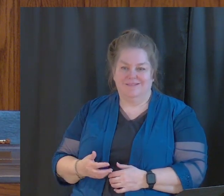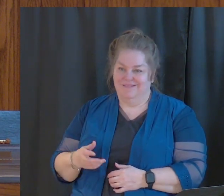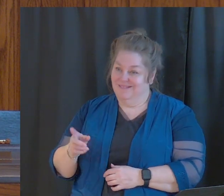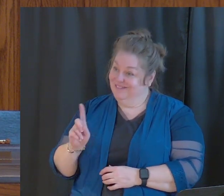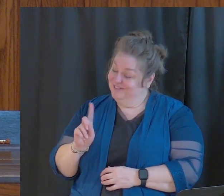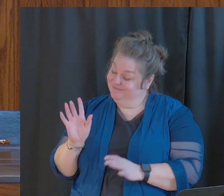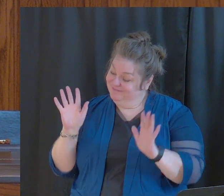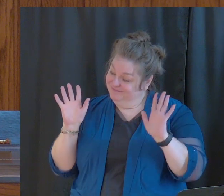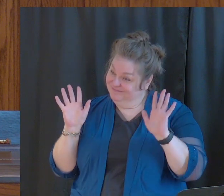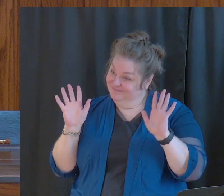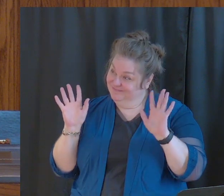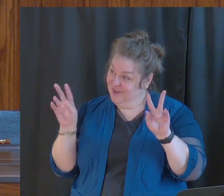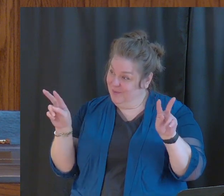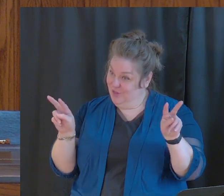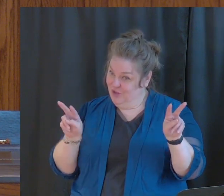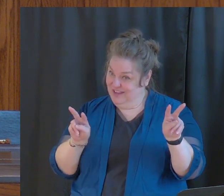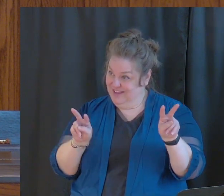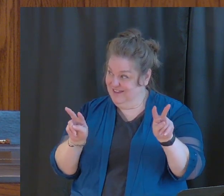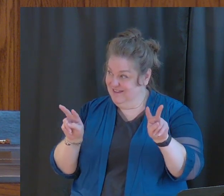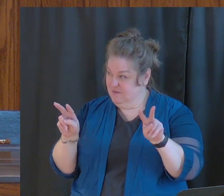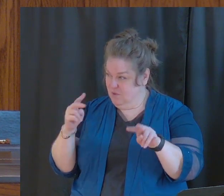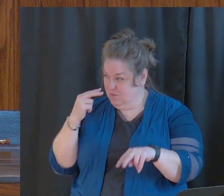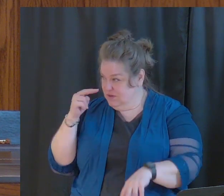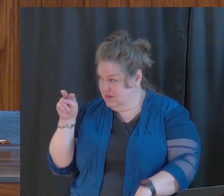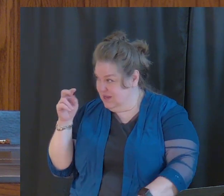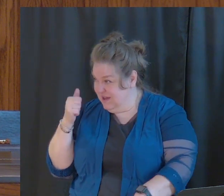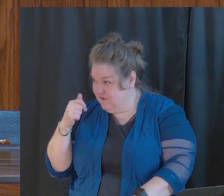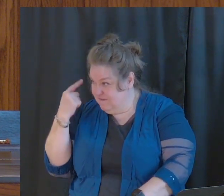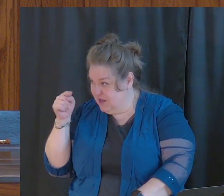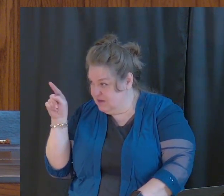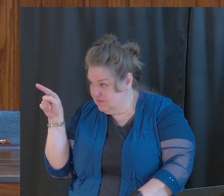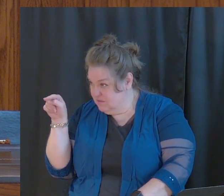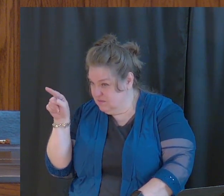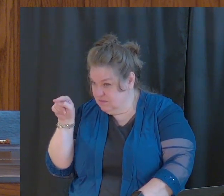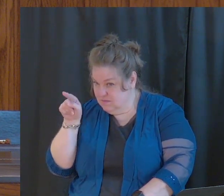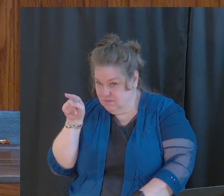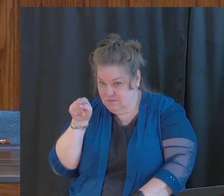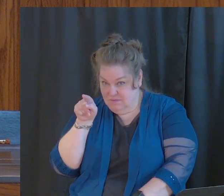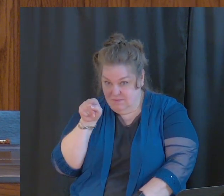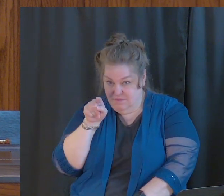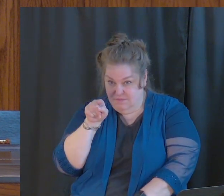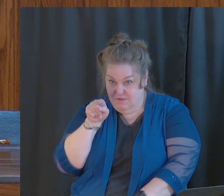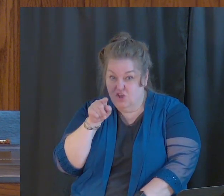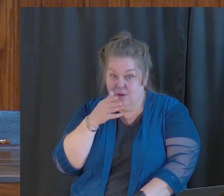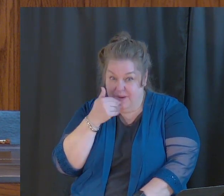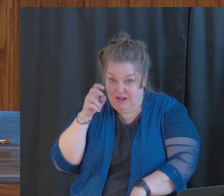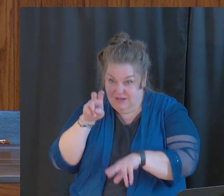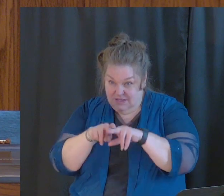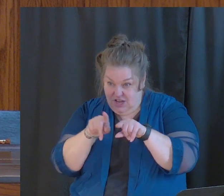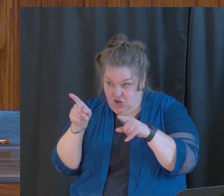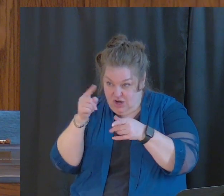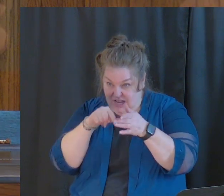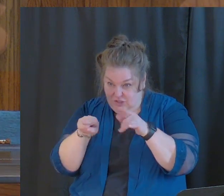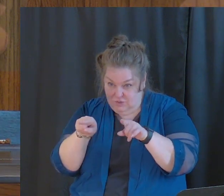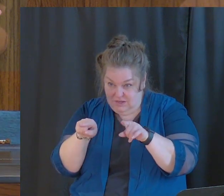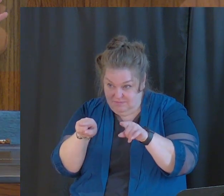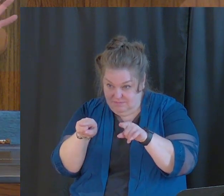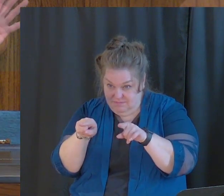So I'm looking over the crowd. I'm seeing every face that's here and you better be sitting where you are next week. No, I'm just kidding.